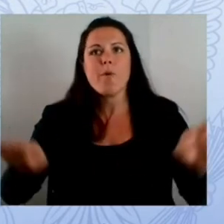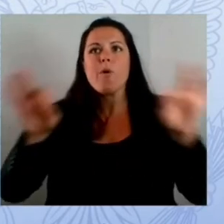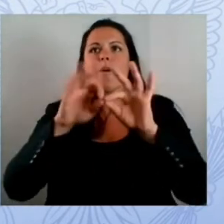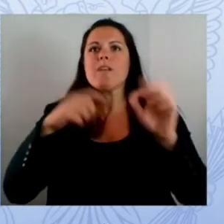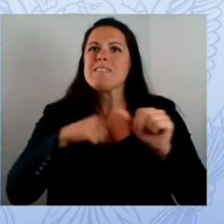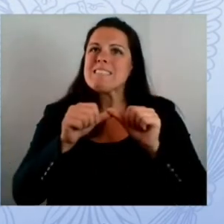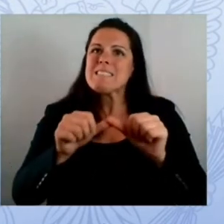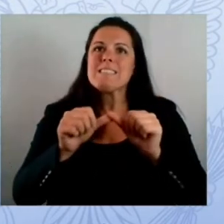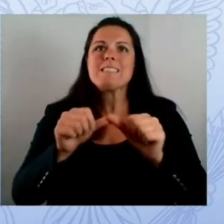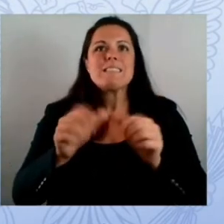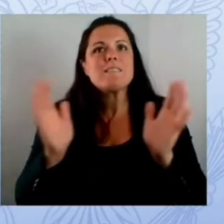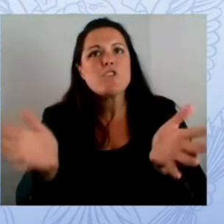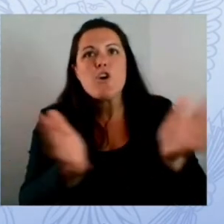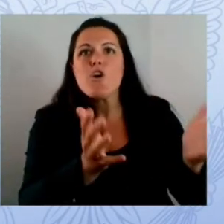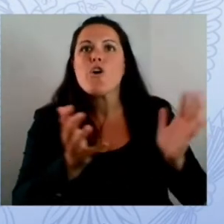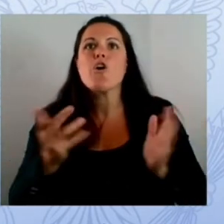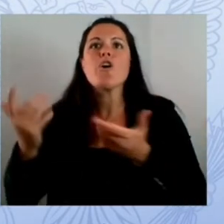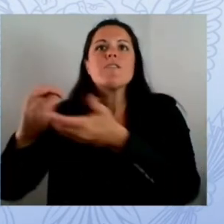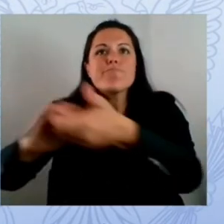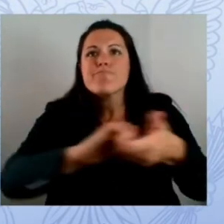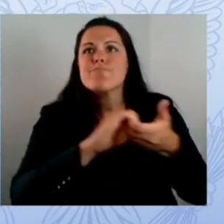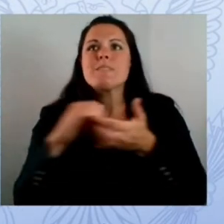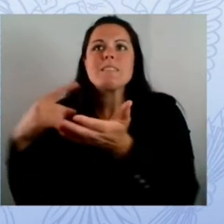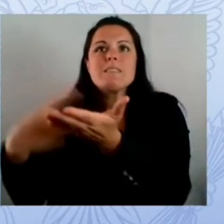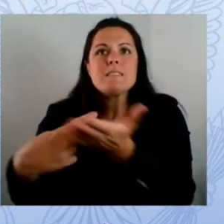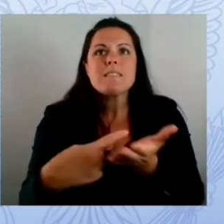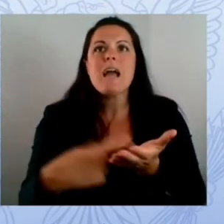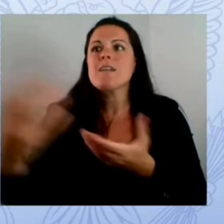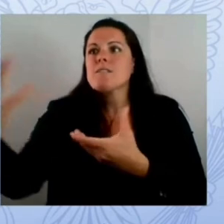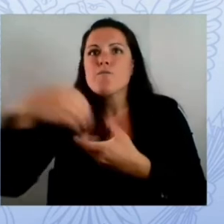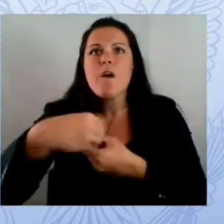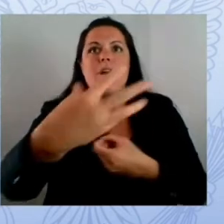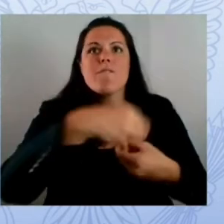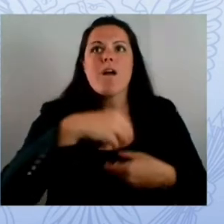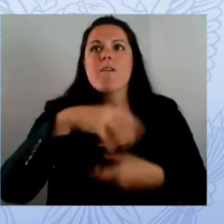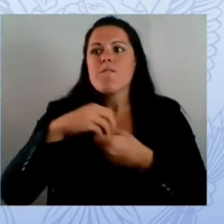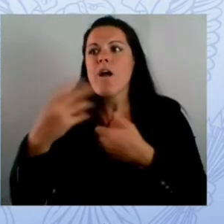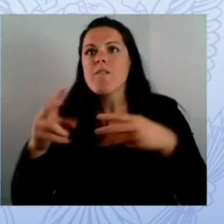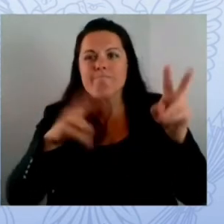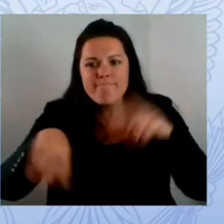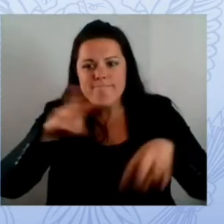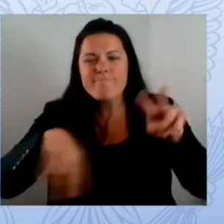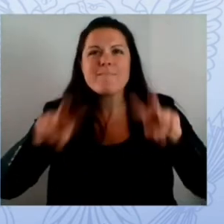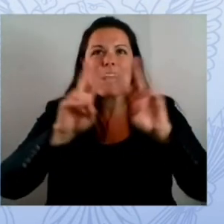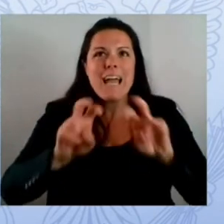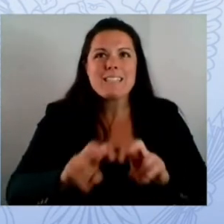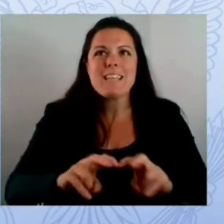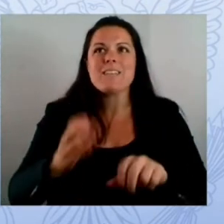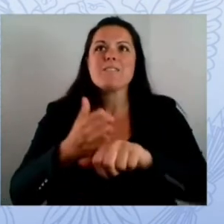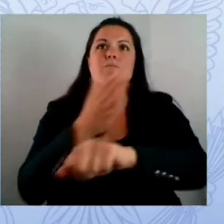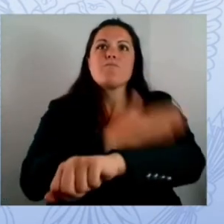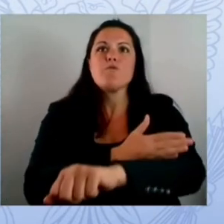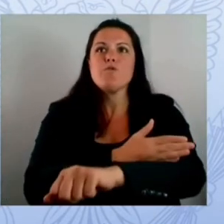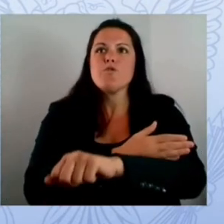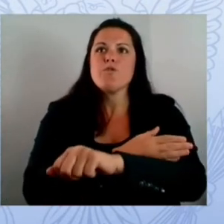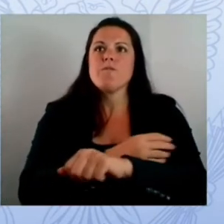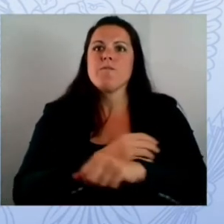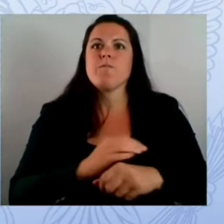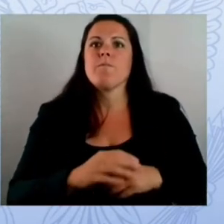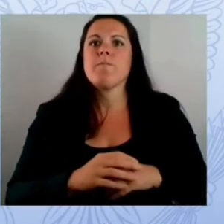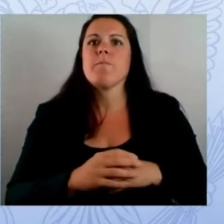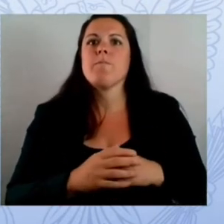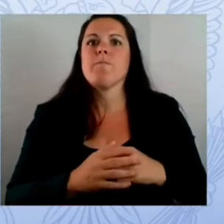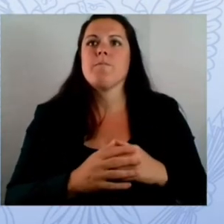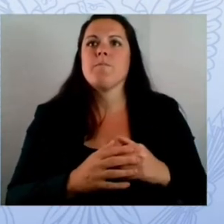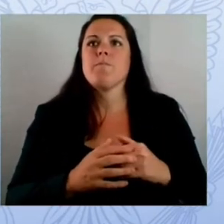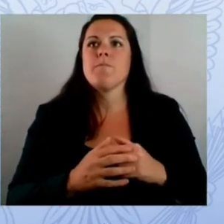formal informal collaboration kind of like a lot of you i think did last night at old abbott that's another story that's